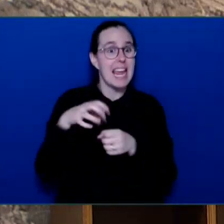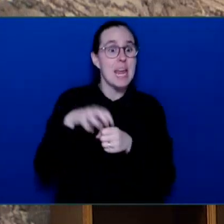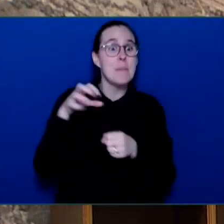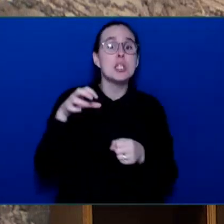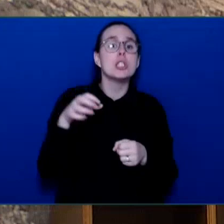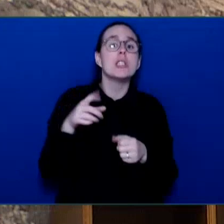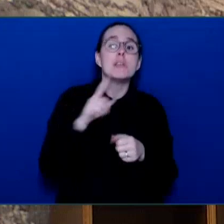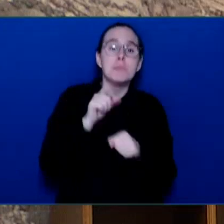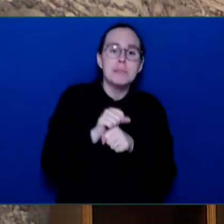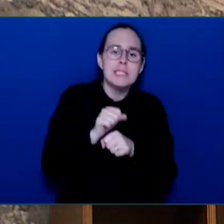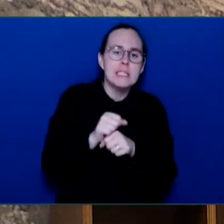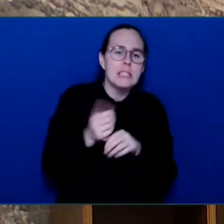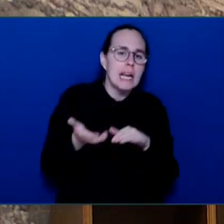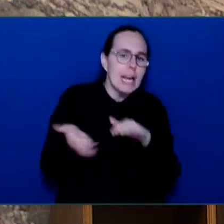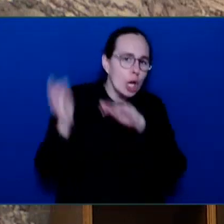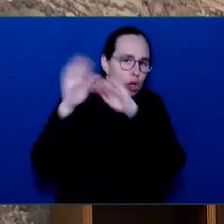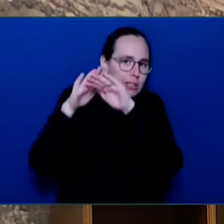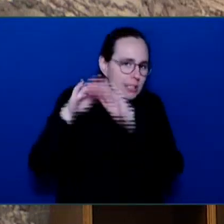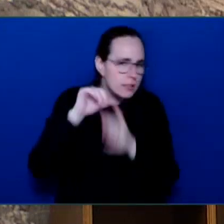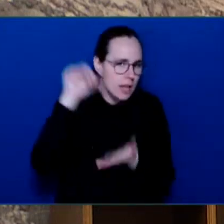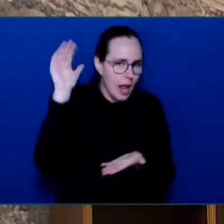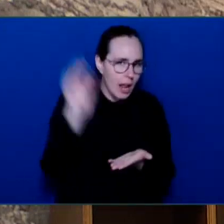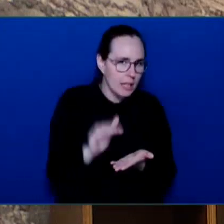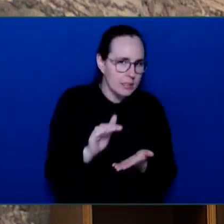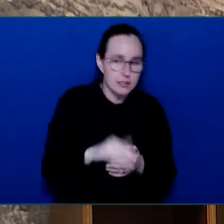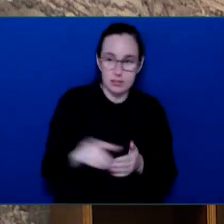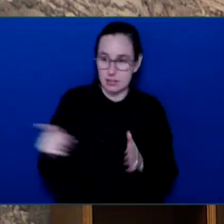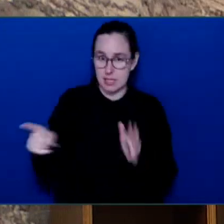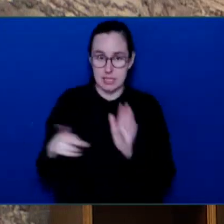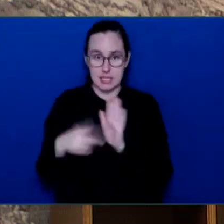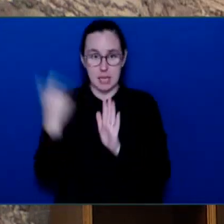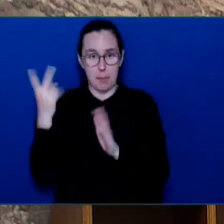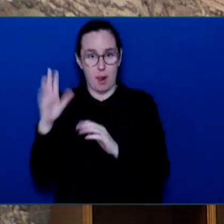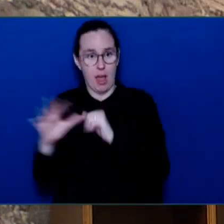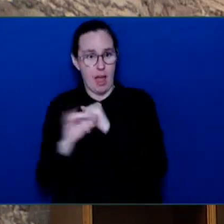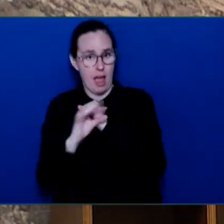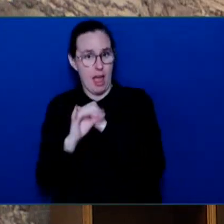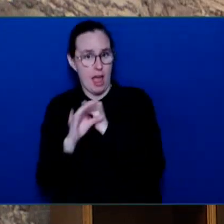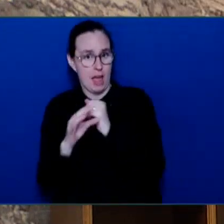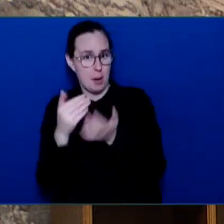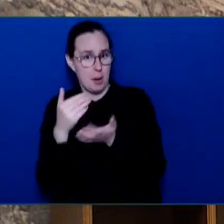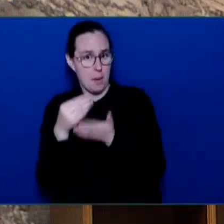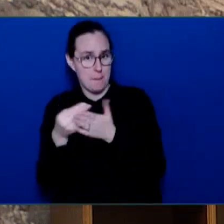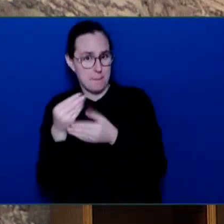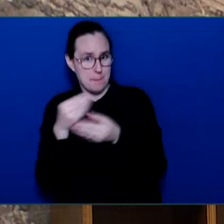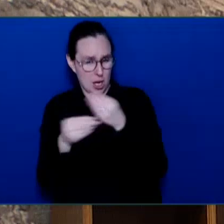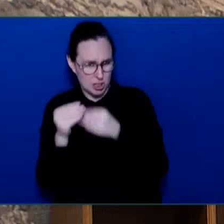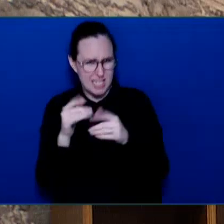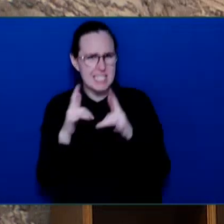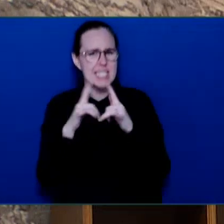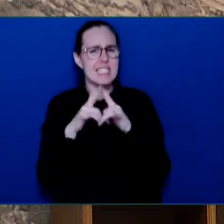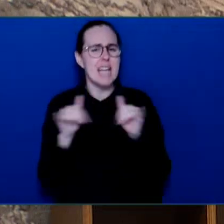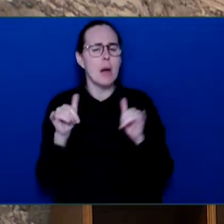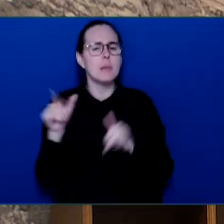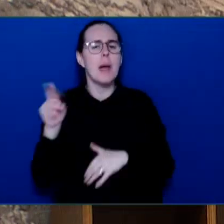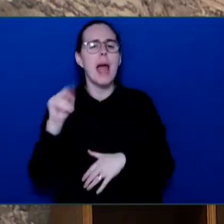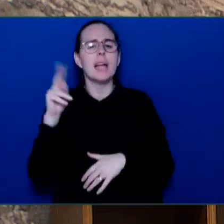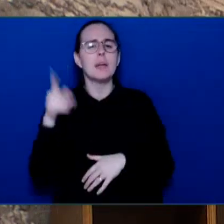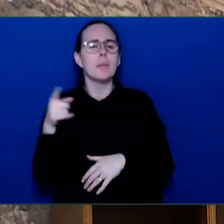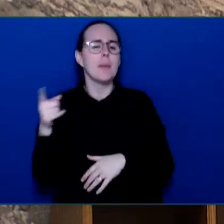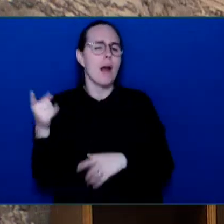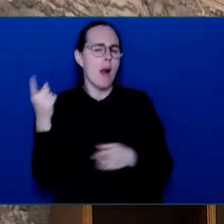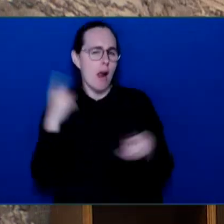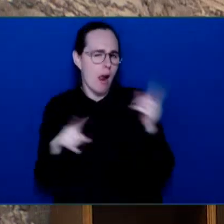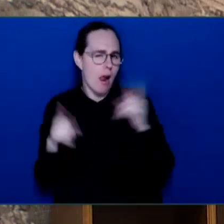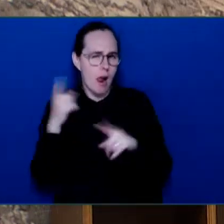NDP insiders are lining their pockets through the COSPIC campaign. Let's talk about the Now Group. This is a group that